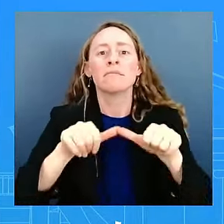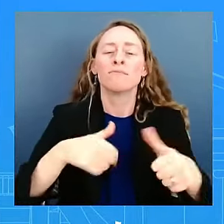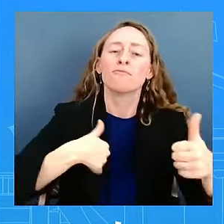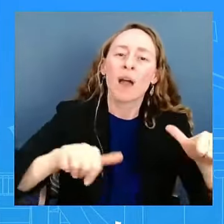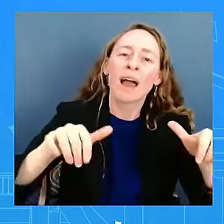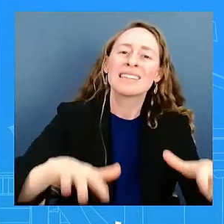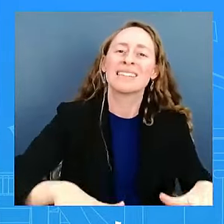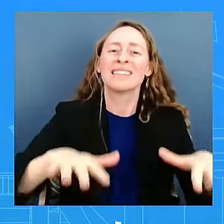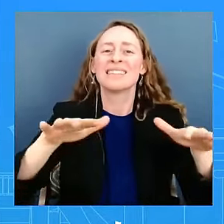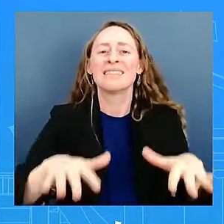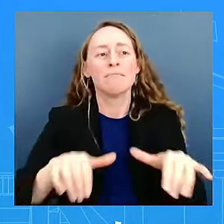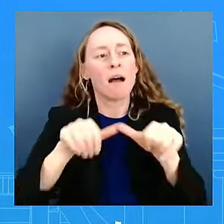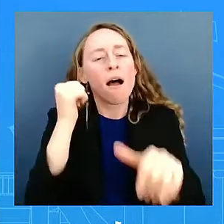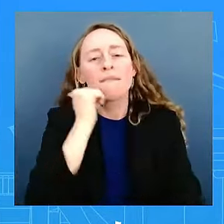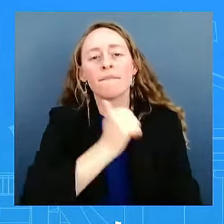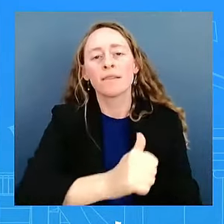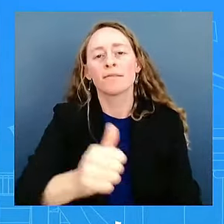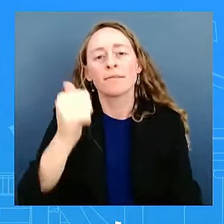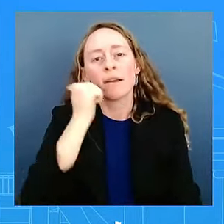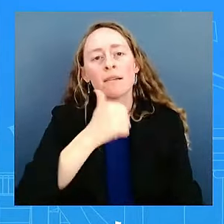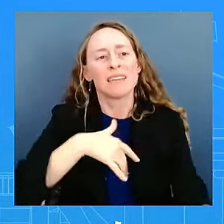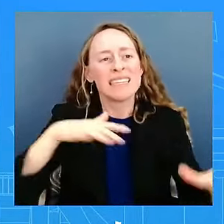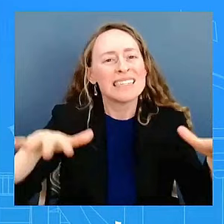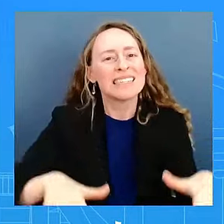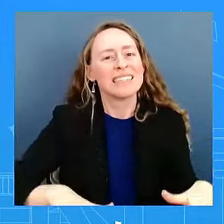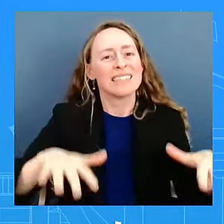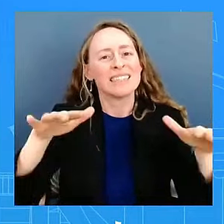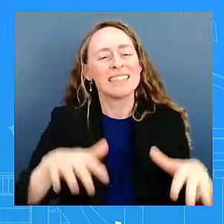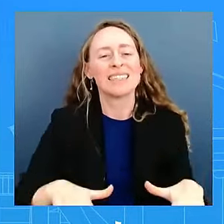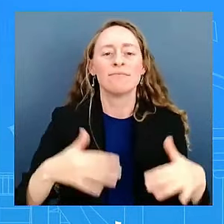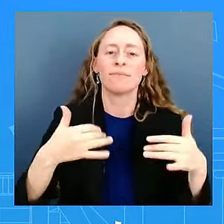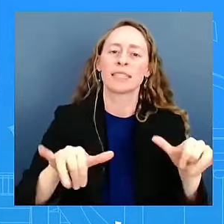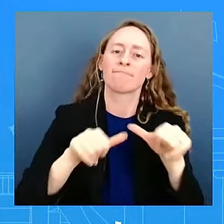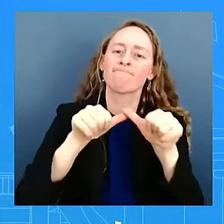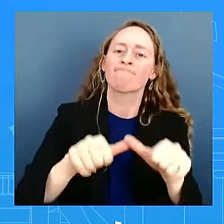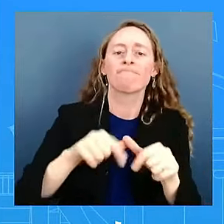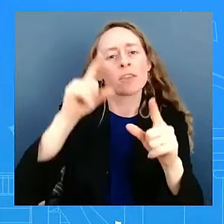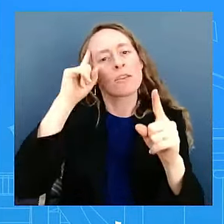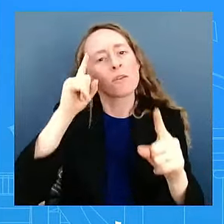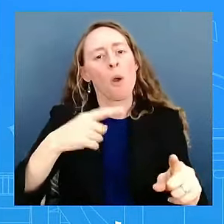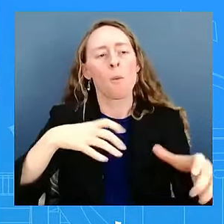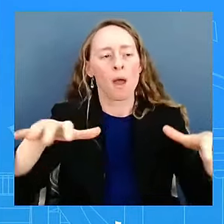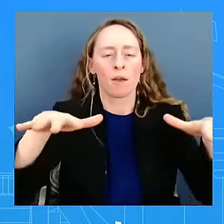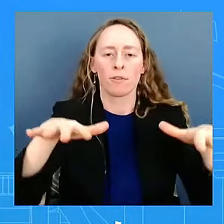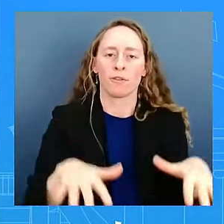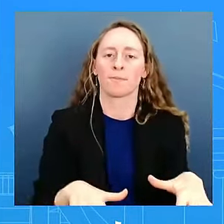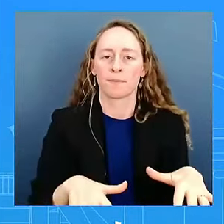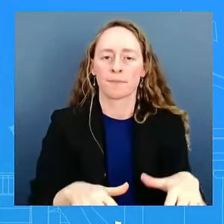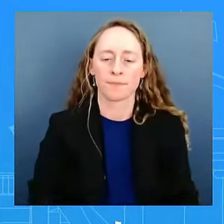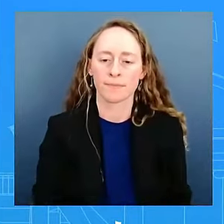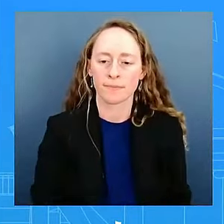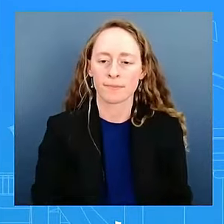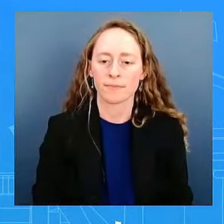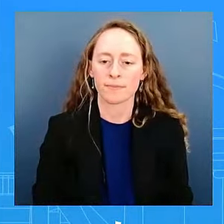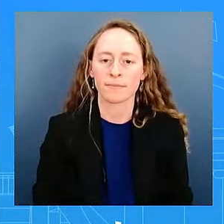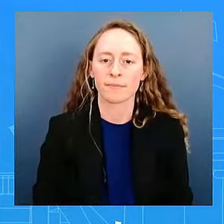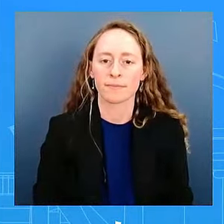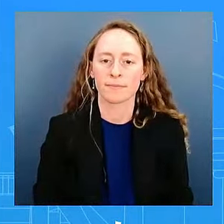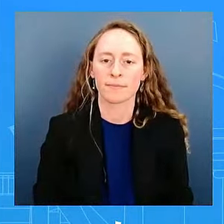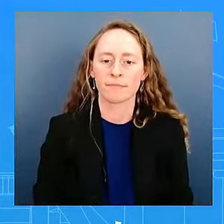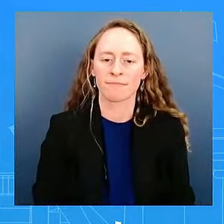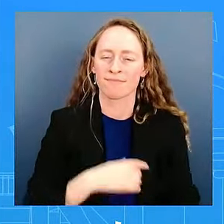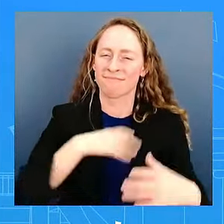deterrence, and dissuasion, which is the goal, any less complicated. So to be clear, does the U.S. think this action was escalatory,